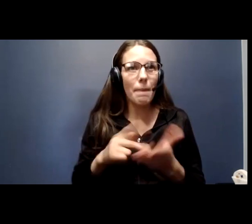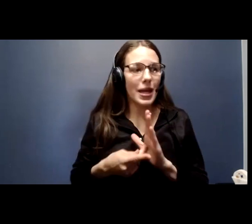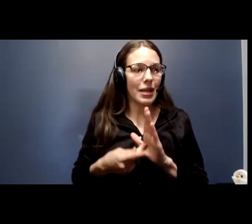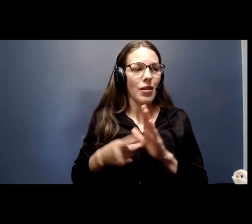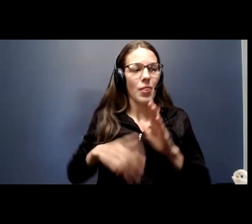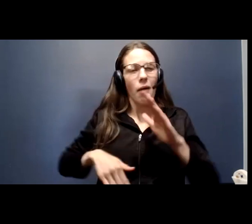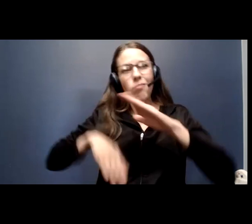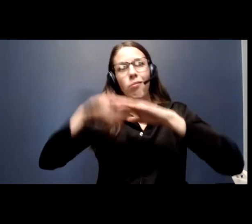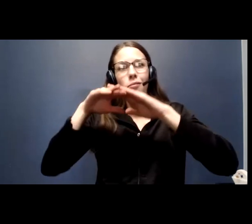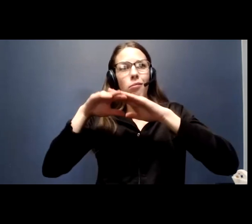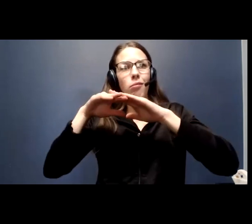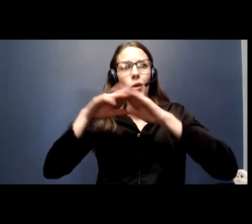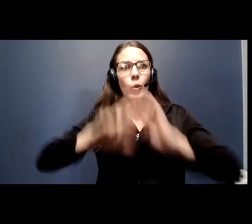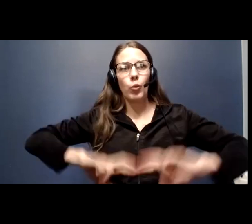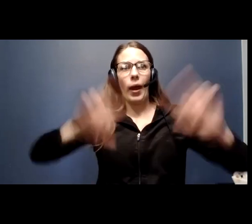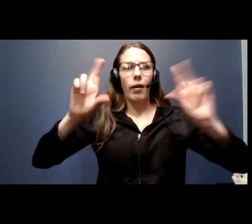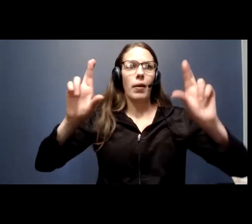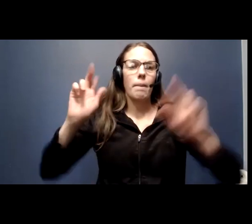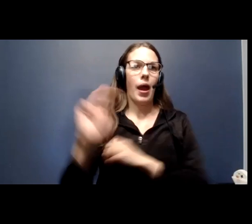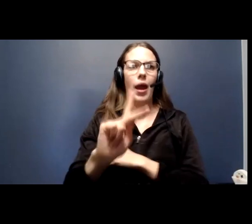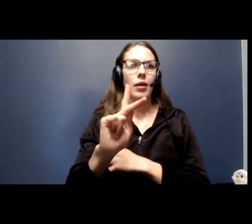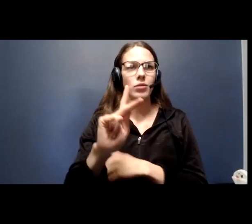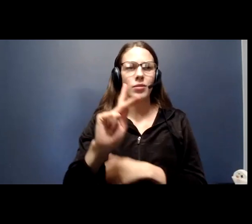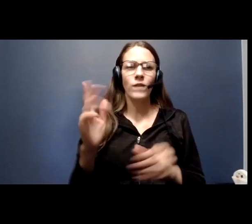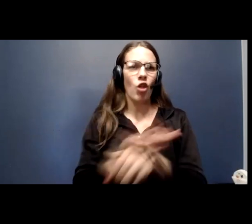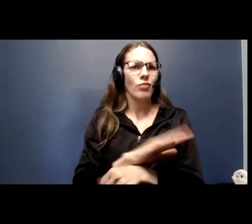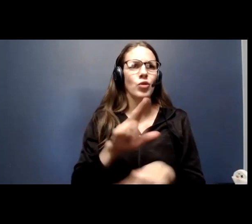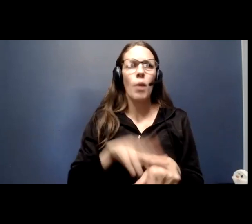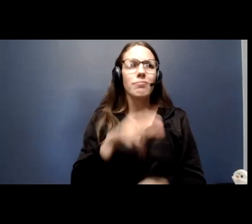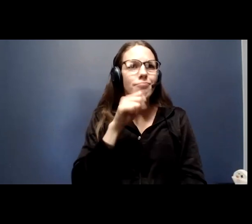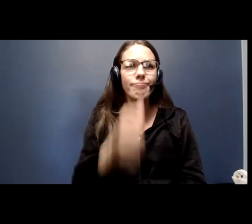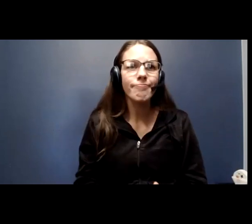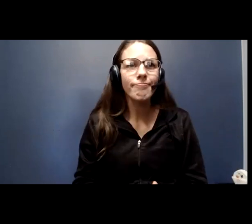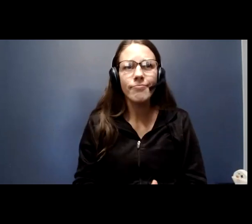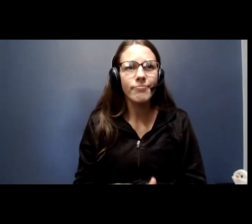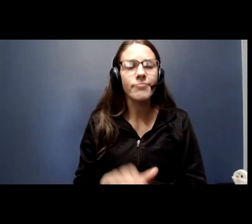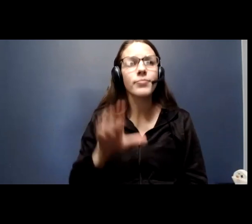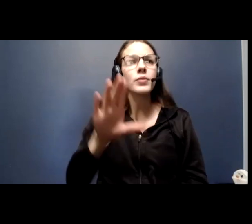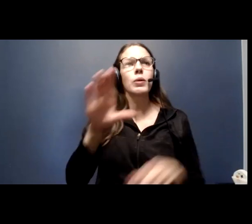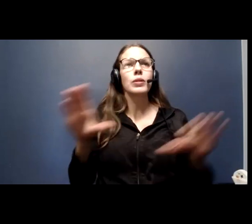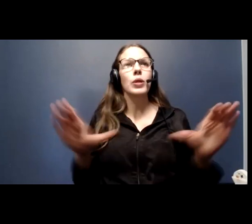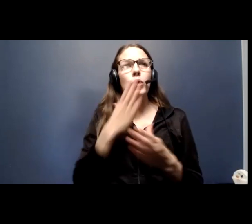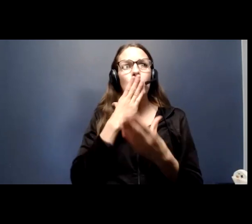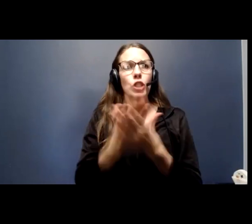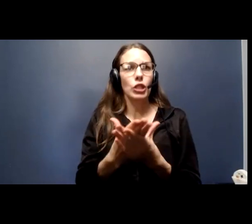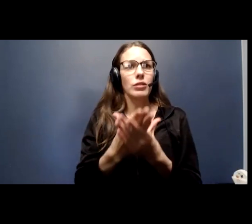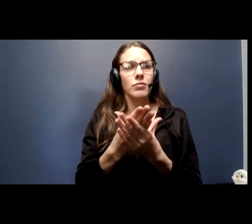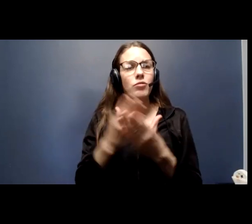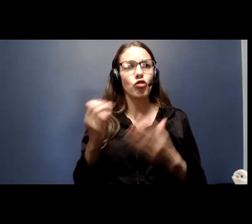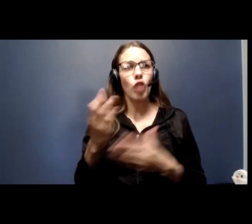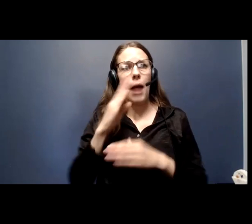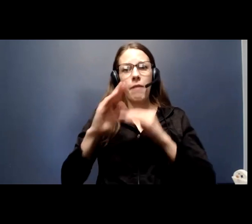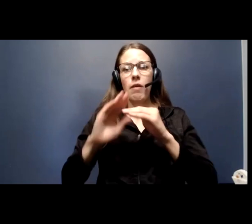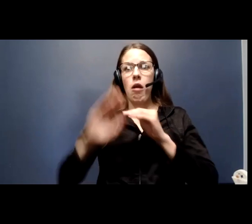that milestone and then we're ready to go back to completely normal again. We've done a good job across the board of flattening the